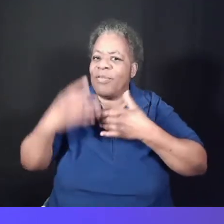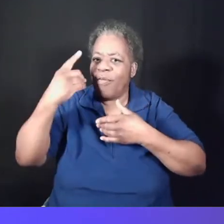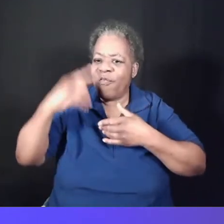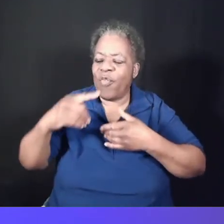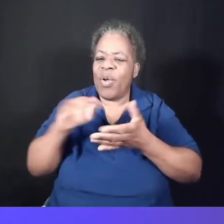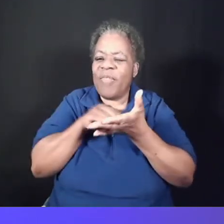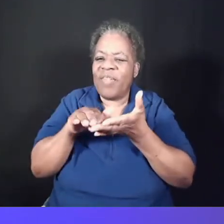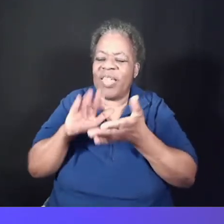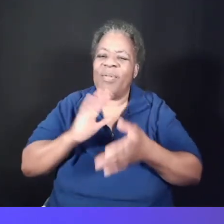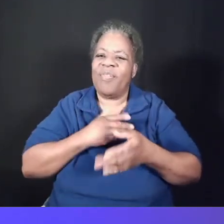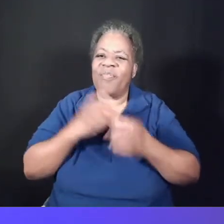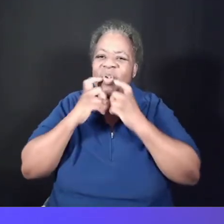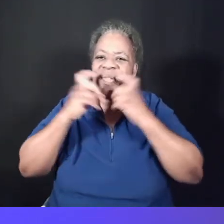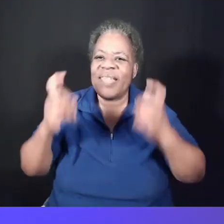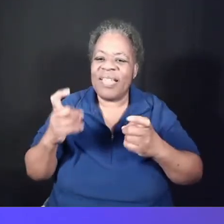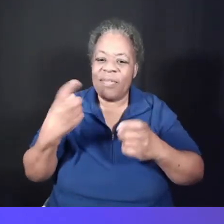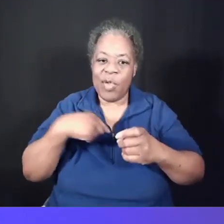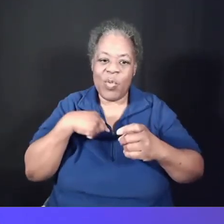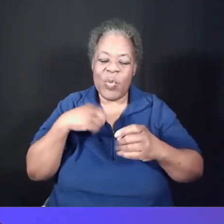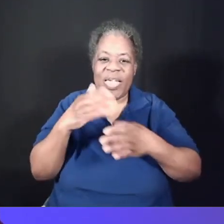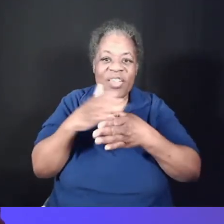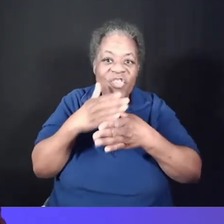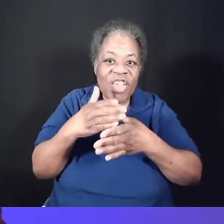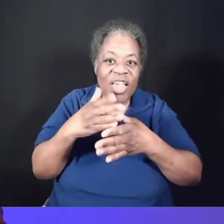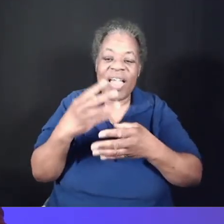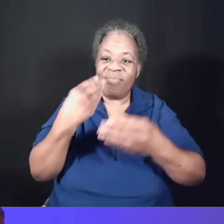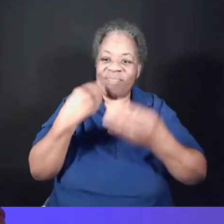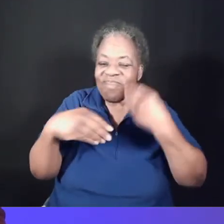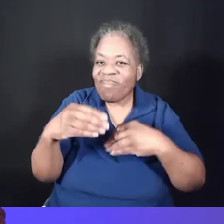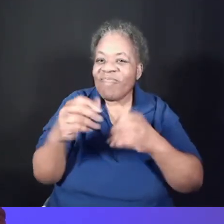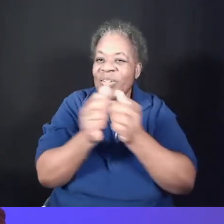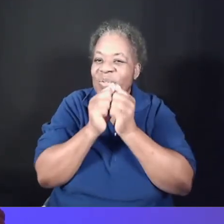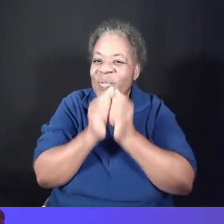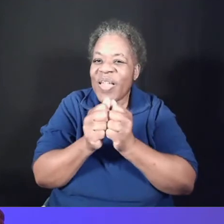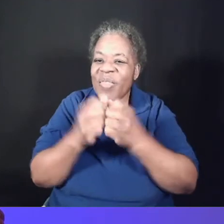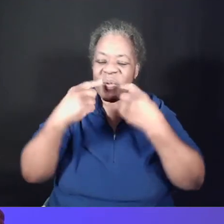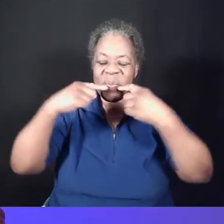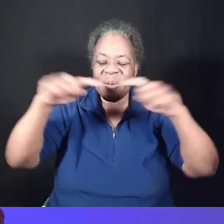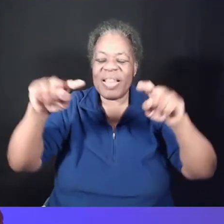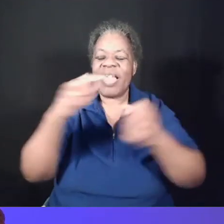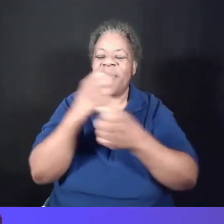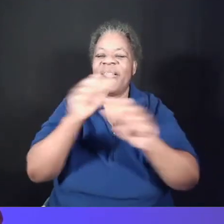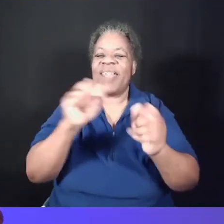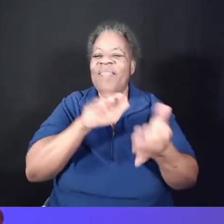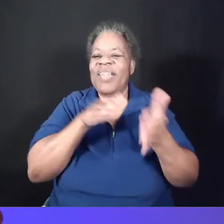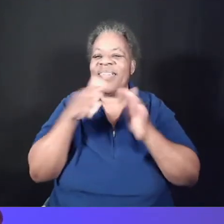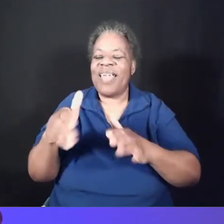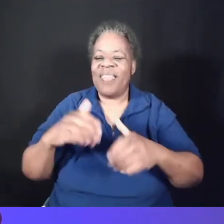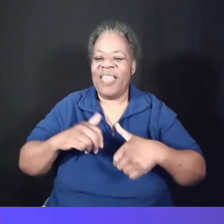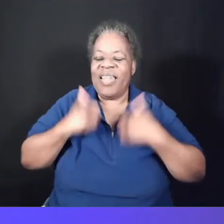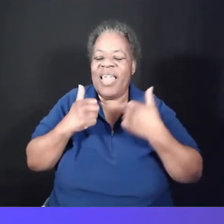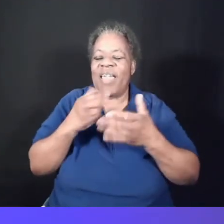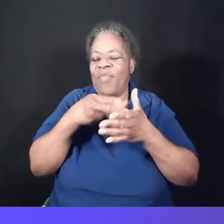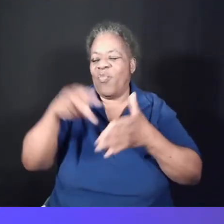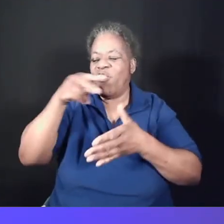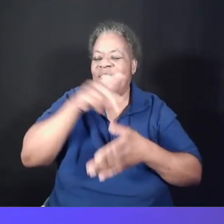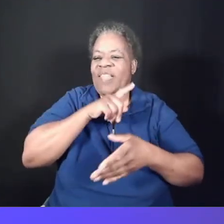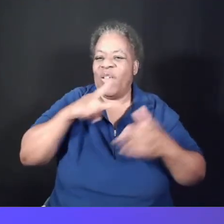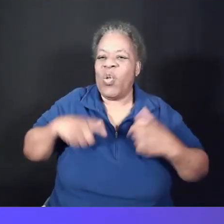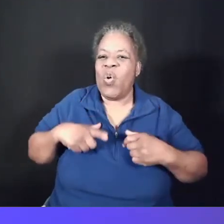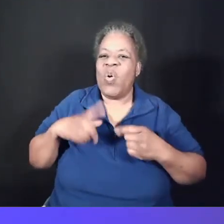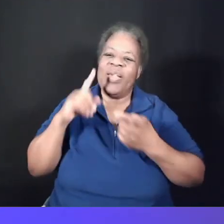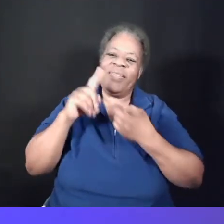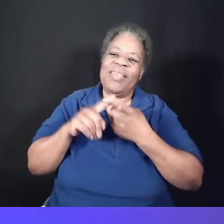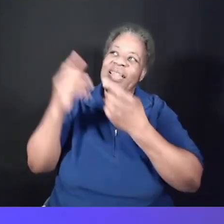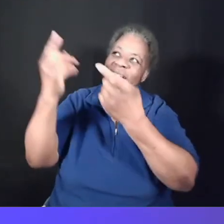Every time we share in this meal we proclaim the saving death and life of the risen Lord until he comes again. So let's